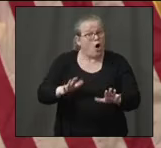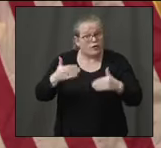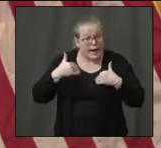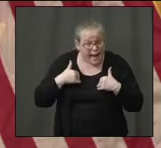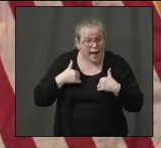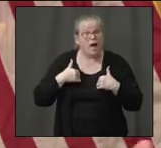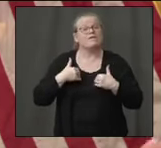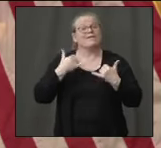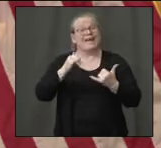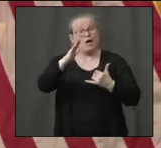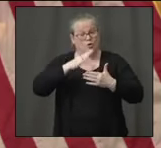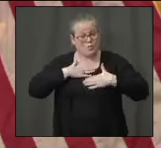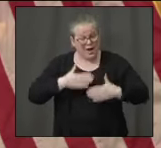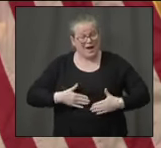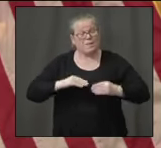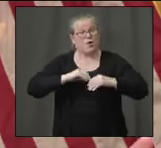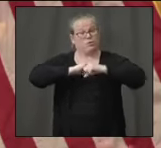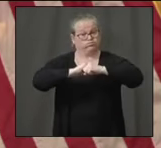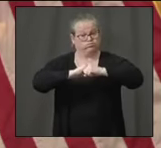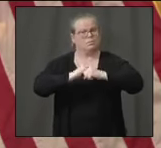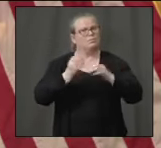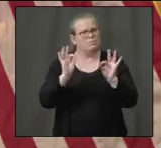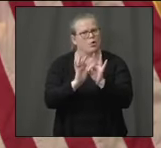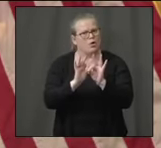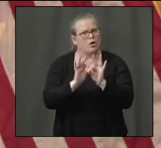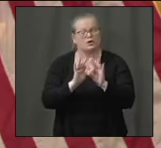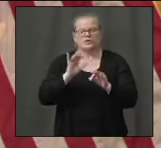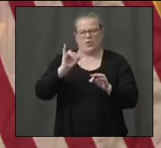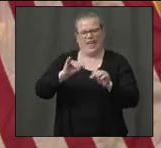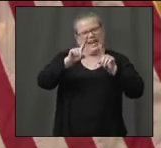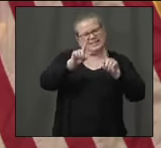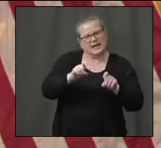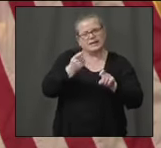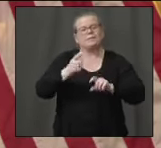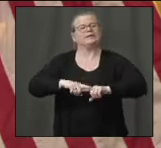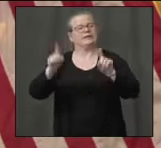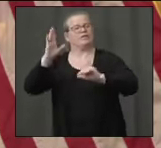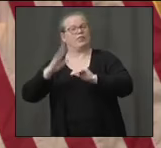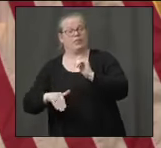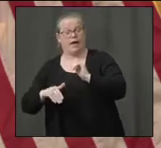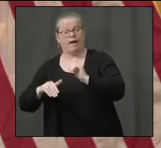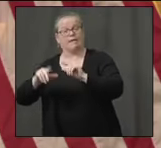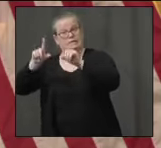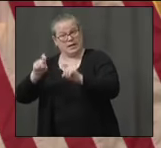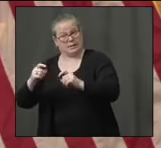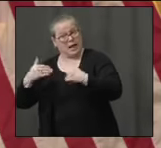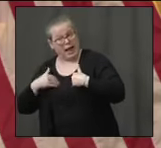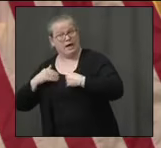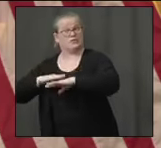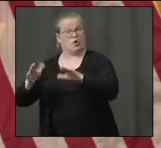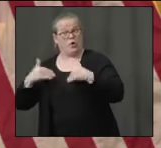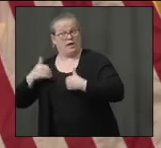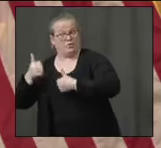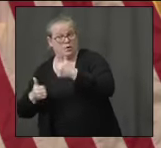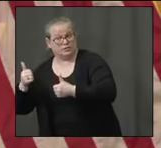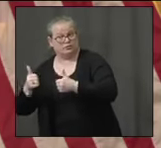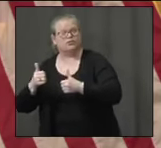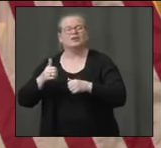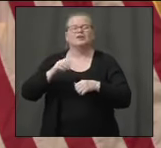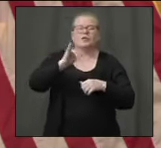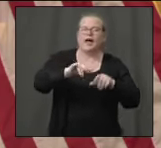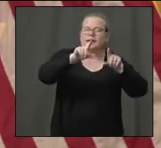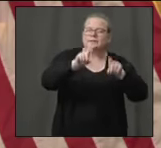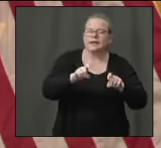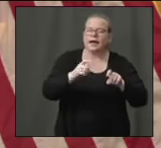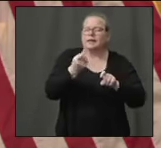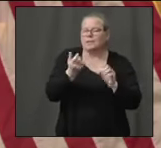to administer because it needs a healthcare professional coming from the Hartford hospital system. The second test will be a blood test. So it'll be much more